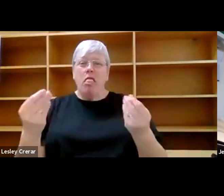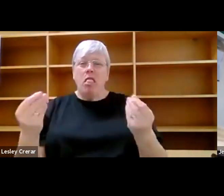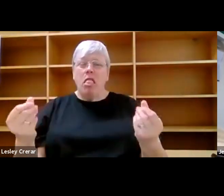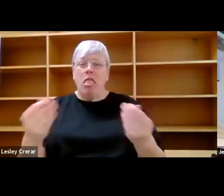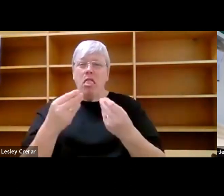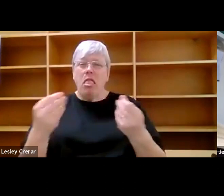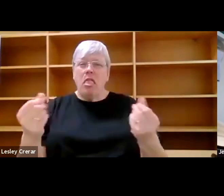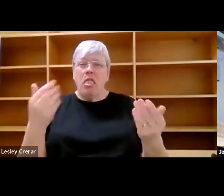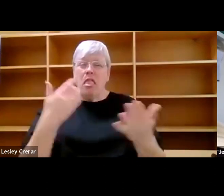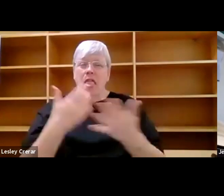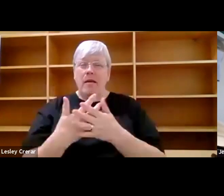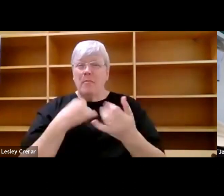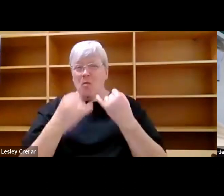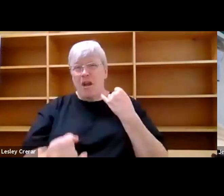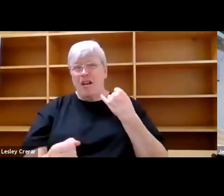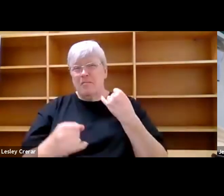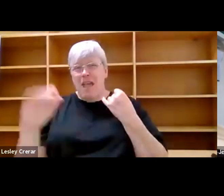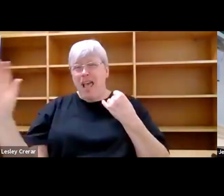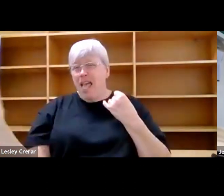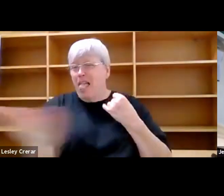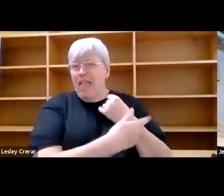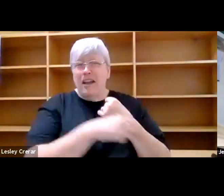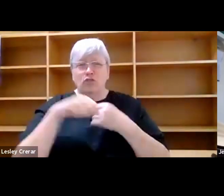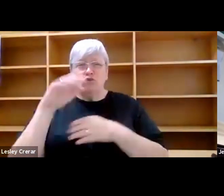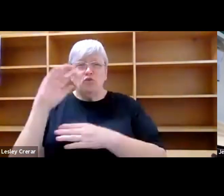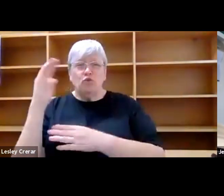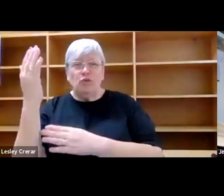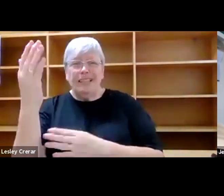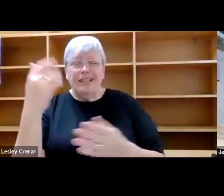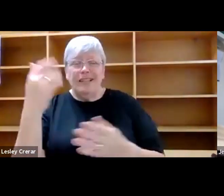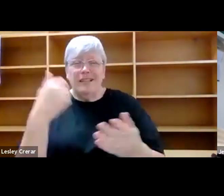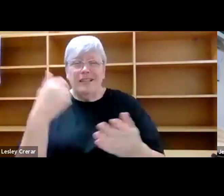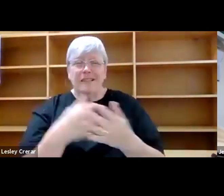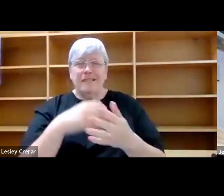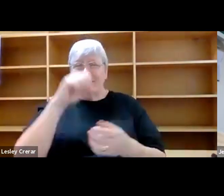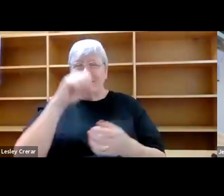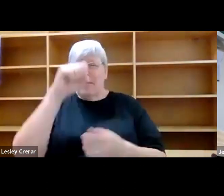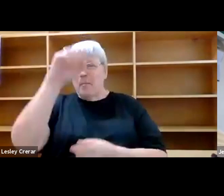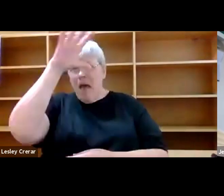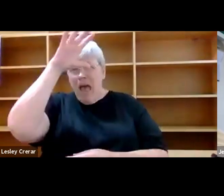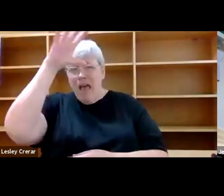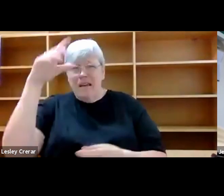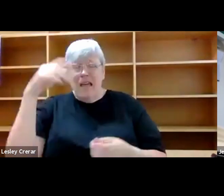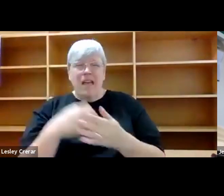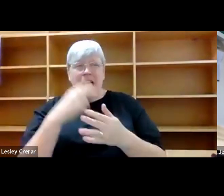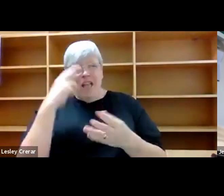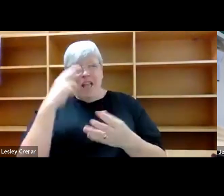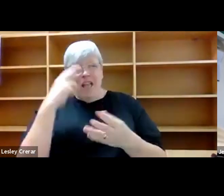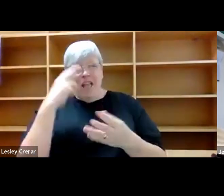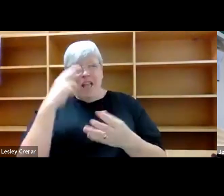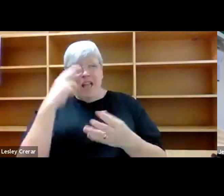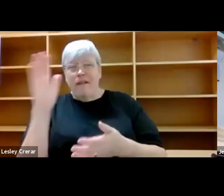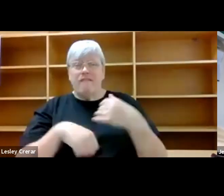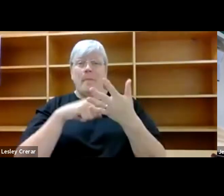mining and monocrop plantations, I saw the damage wrought by typhoons and quakes, the slow steadiness of stone